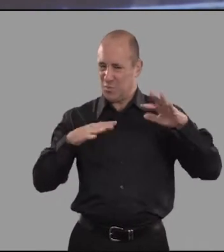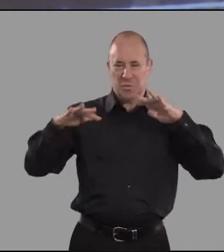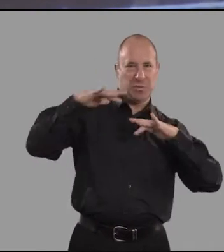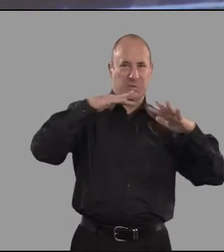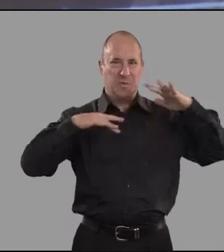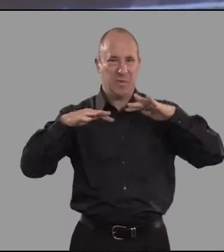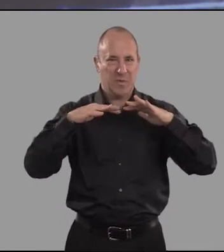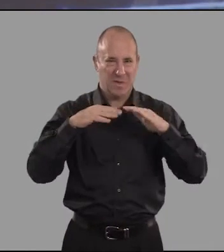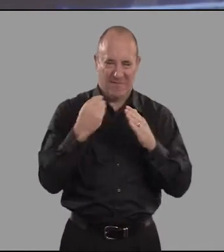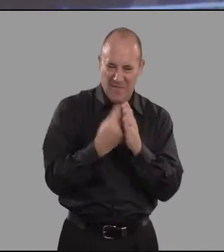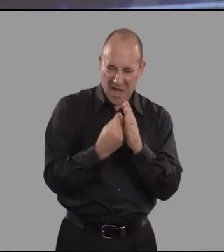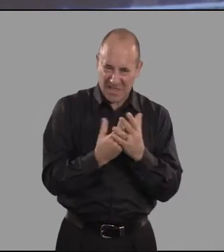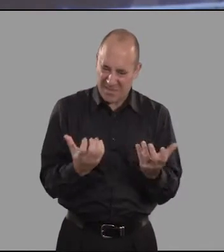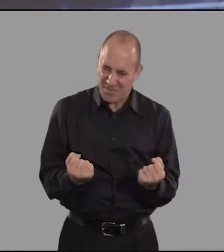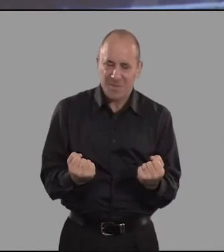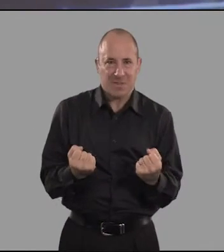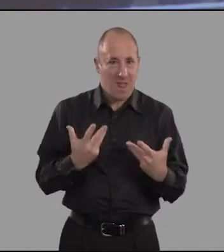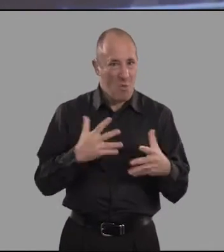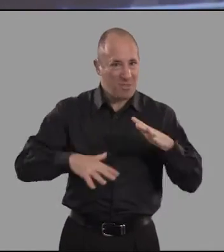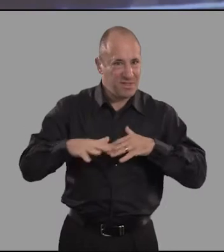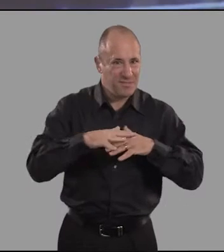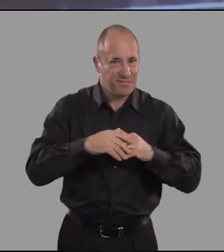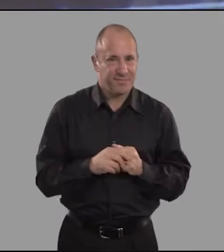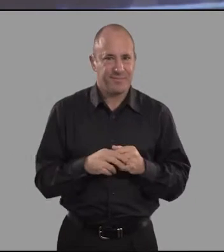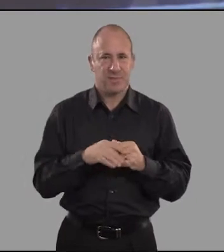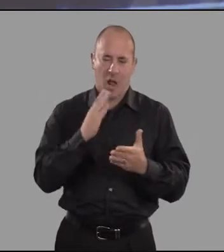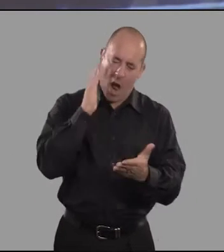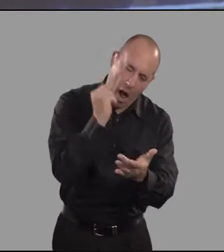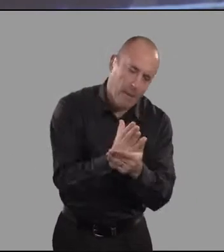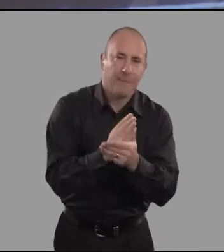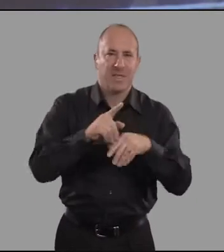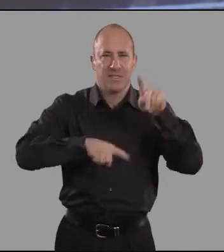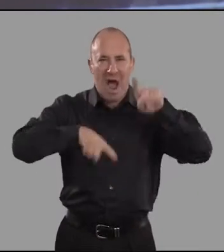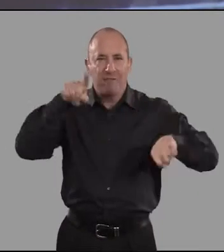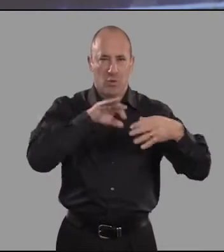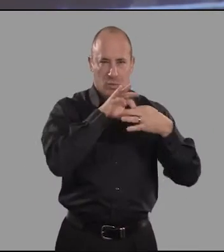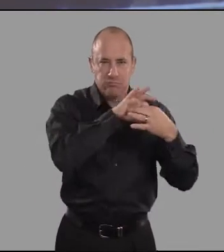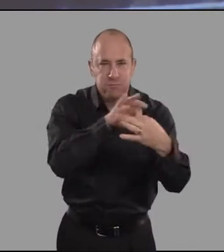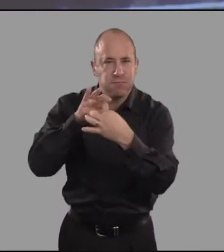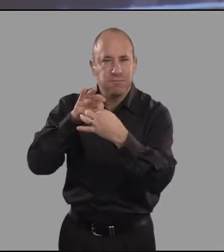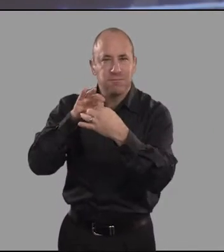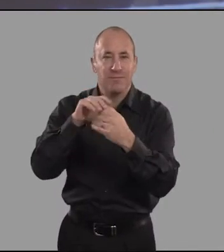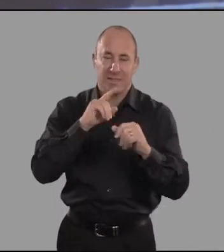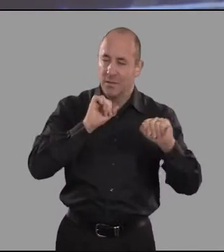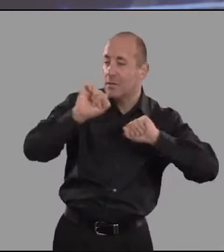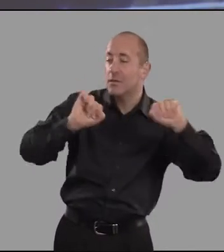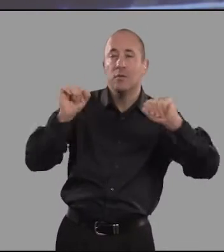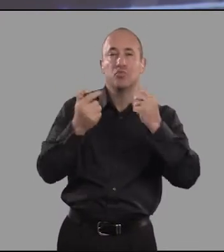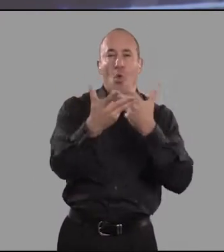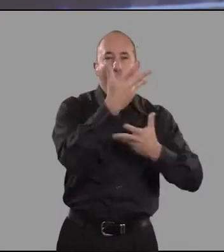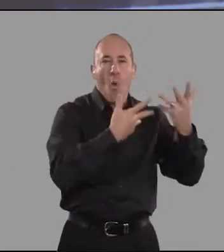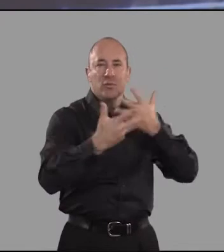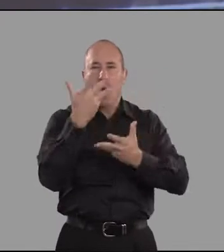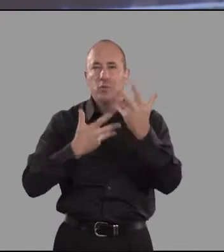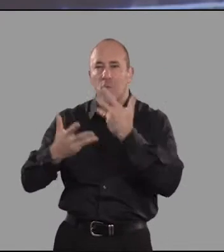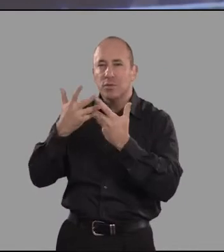live in volatile times, in a very tight financial climate. Engagement in true diversity, by which